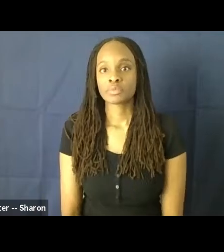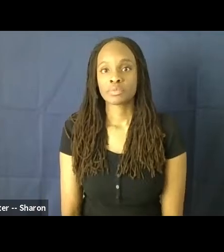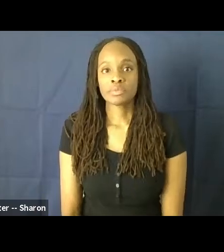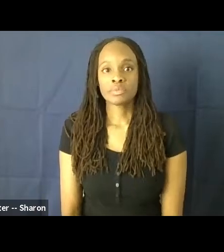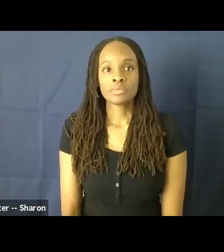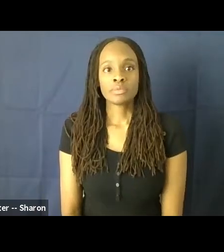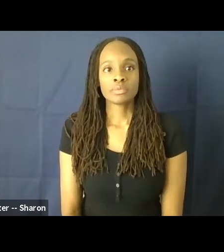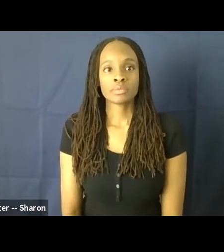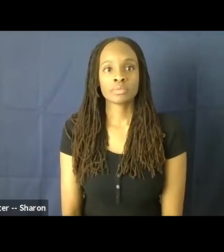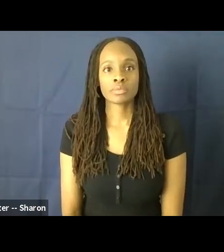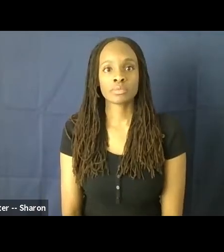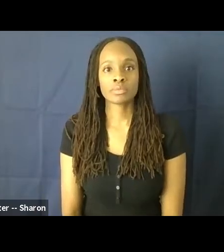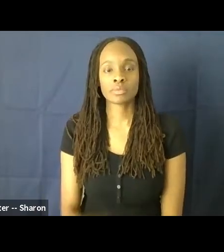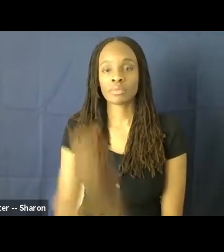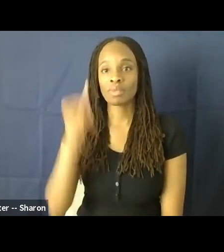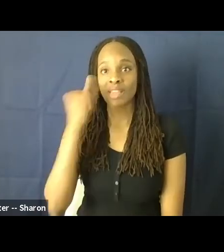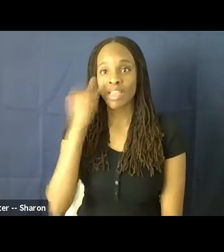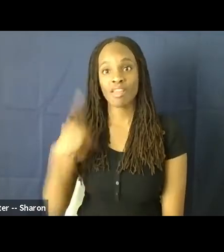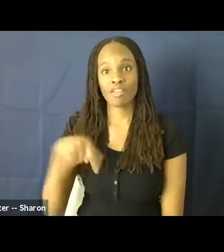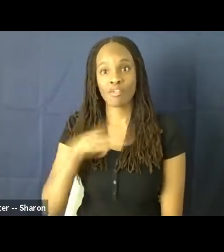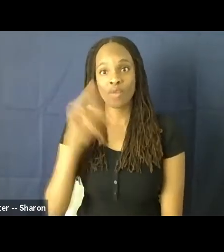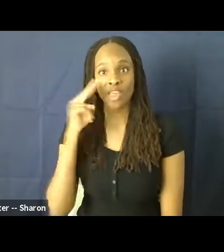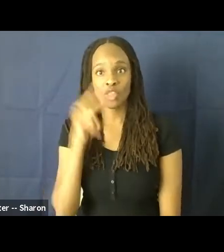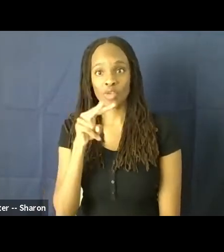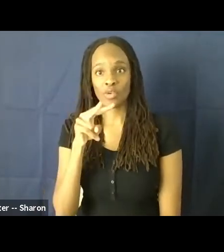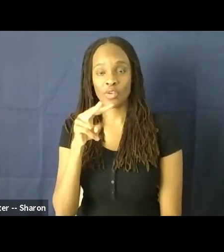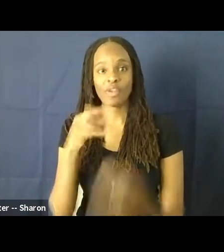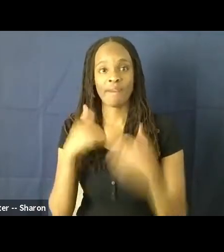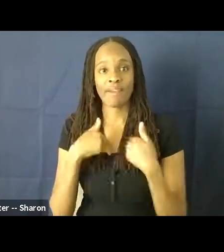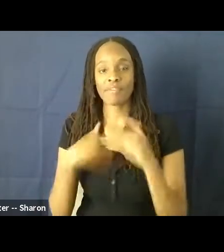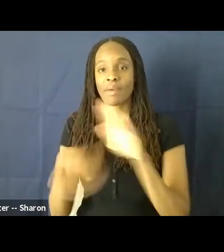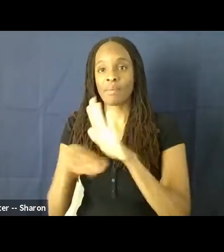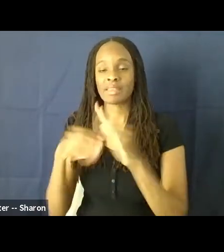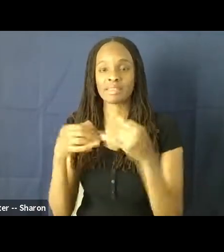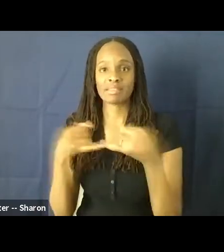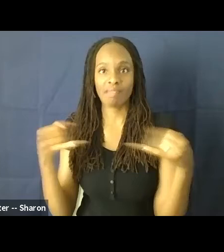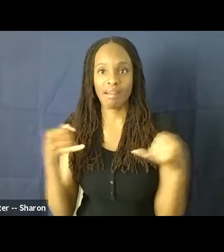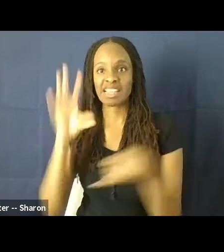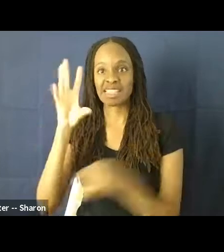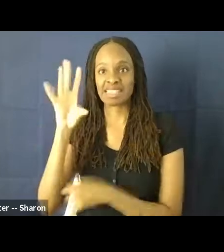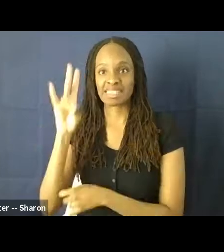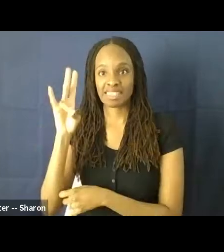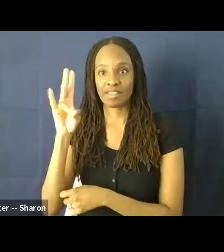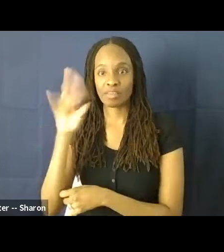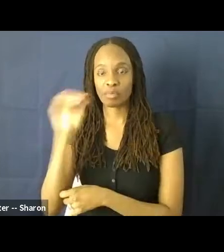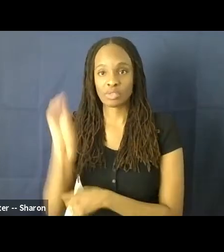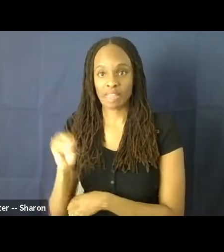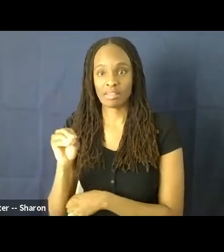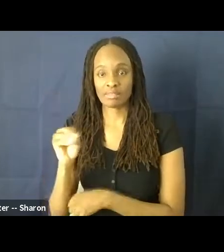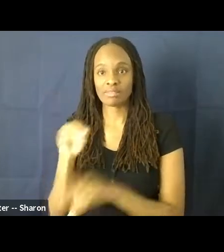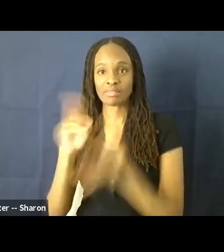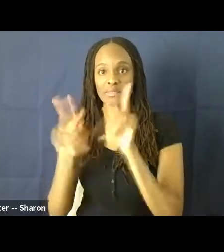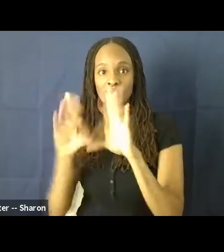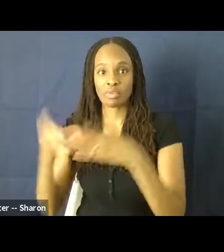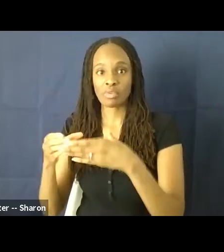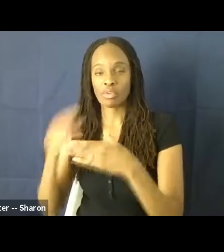So if we look here, we have a baseline of about 7% of the population of black girls and women,